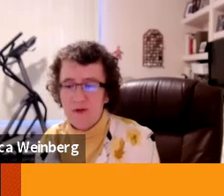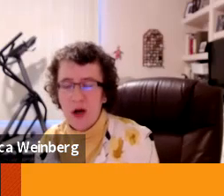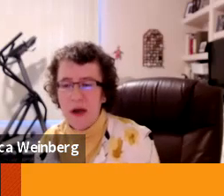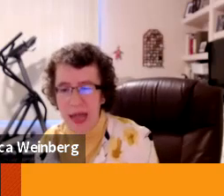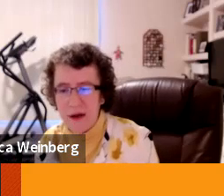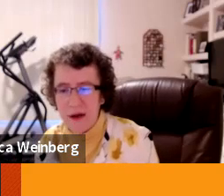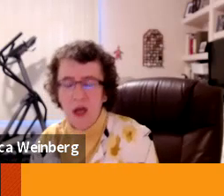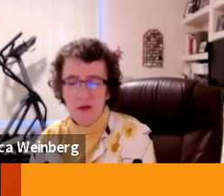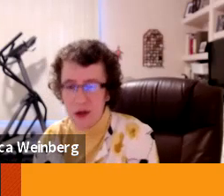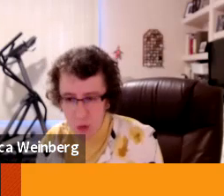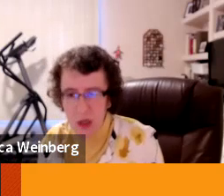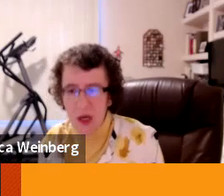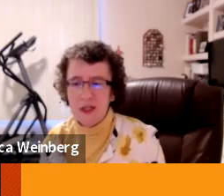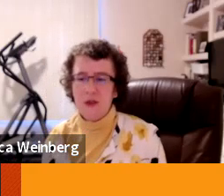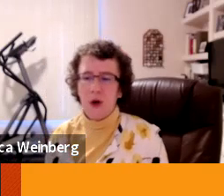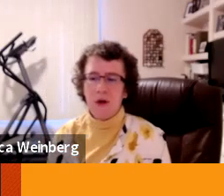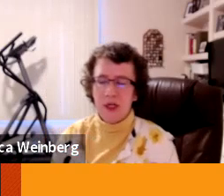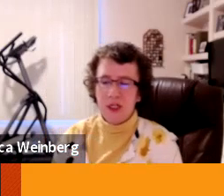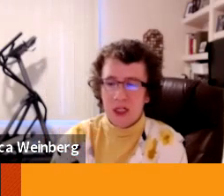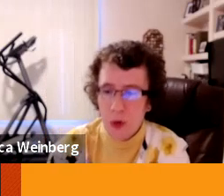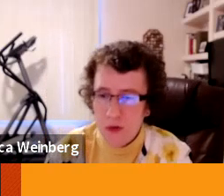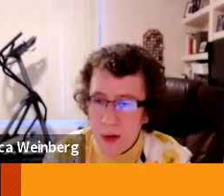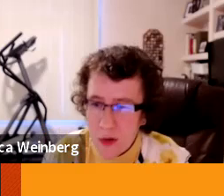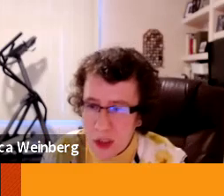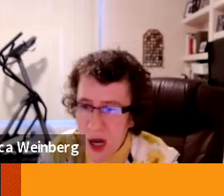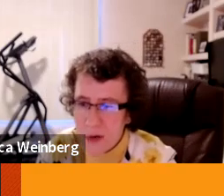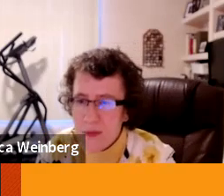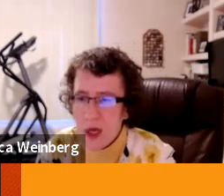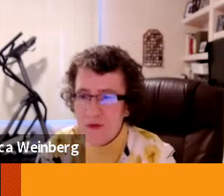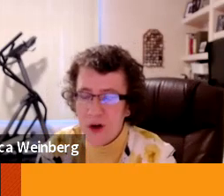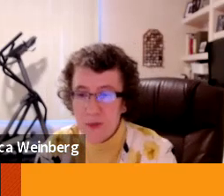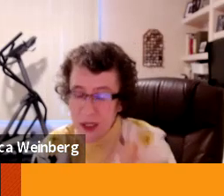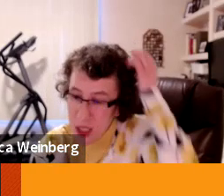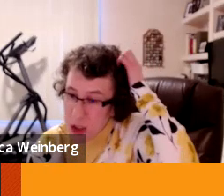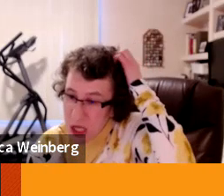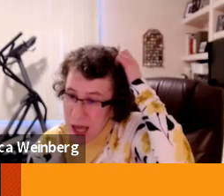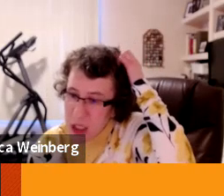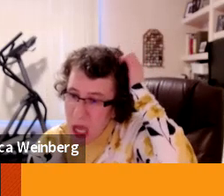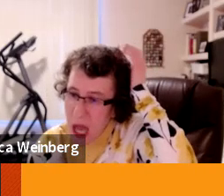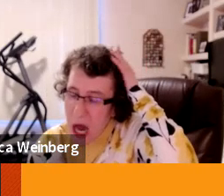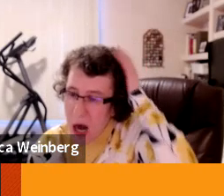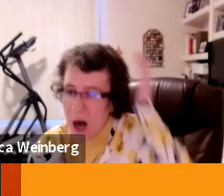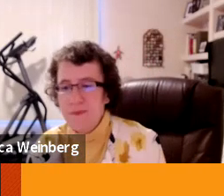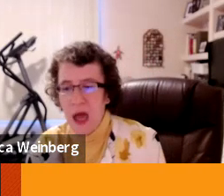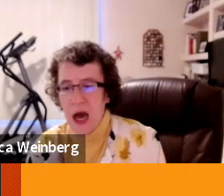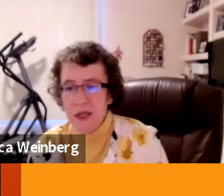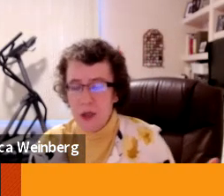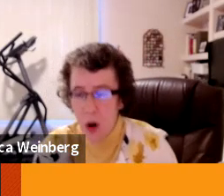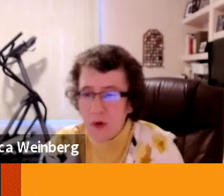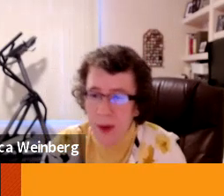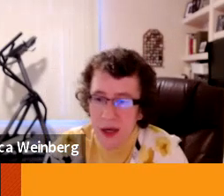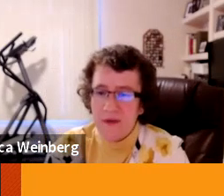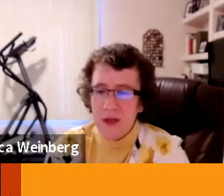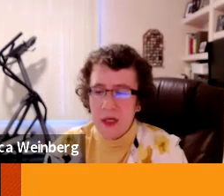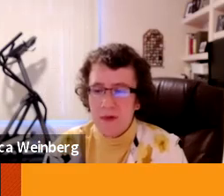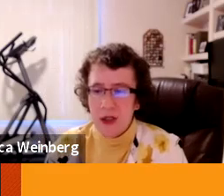as a member of tarter and that you would like to see tar to be accessible throughout lucas county and funded by sales tax um i didn't